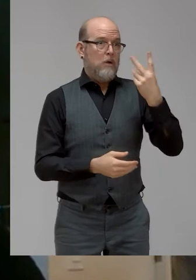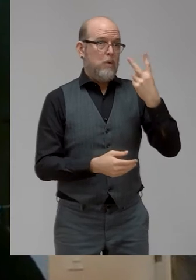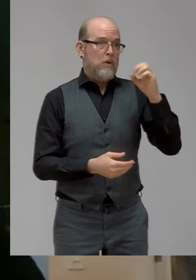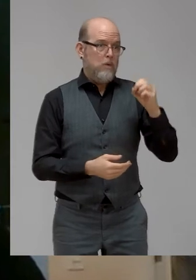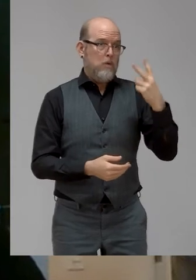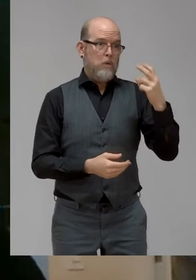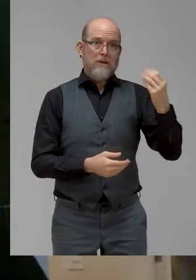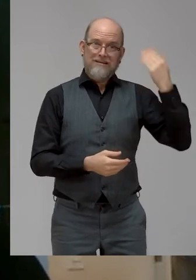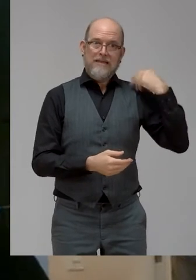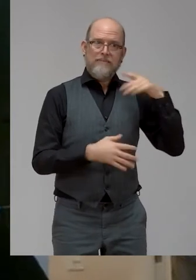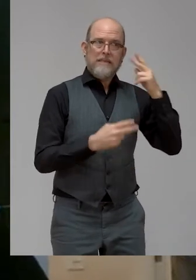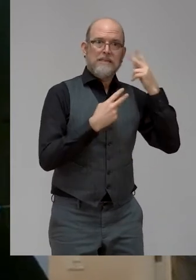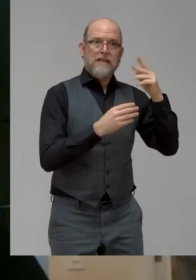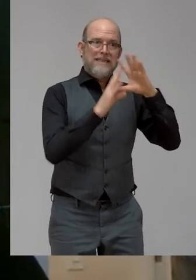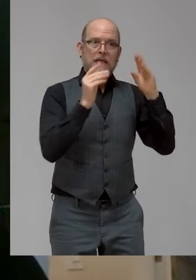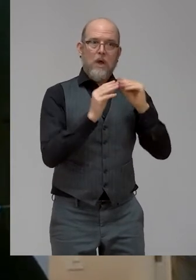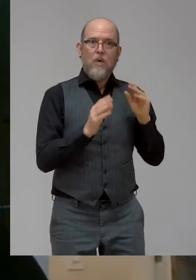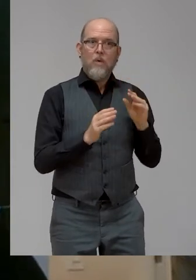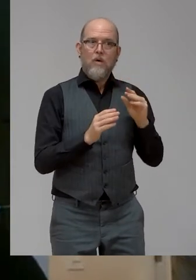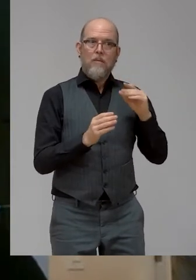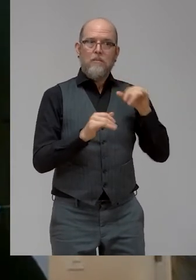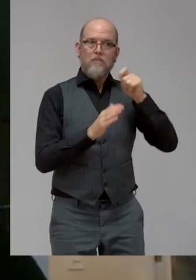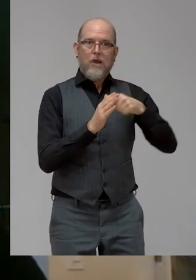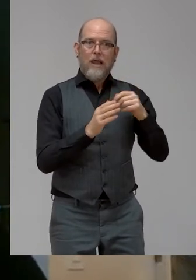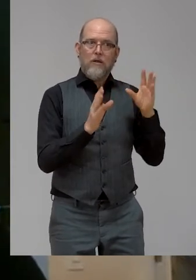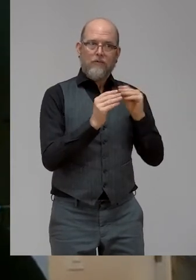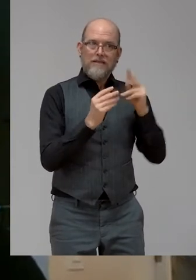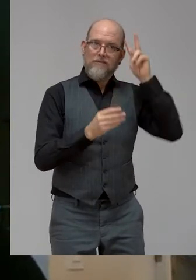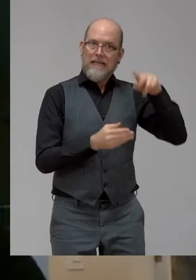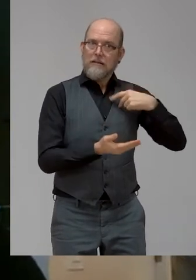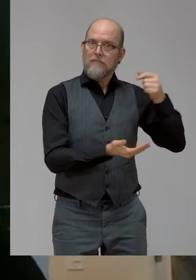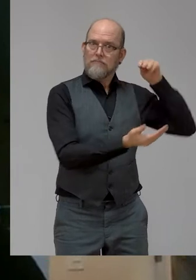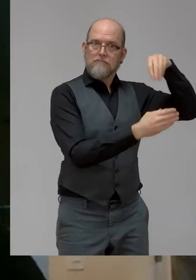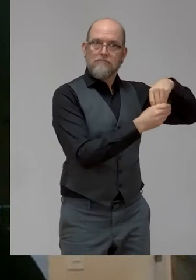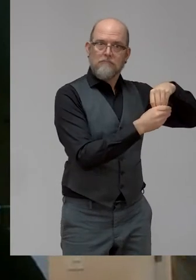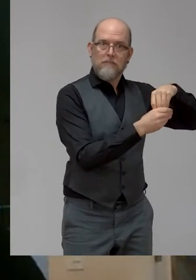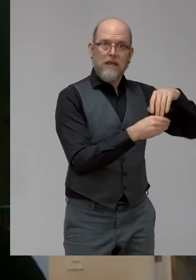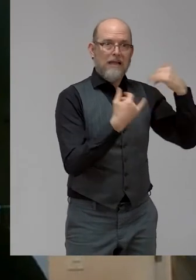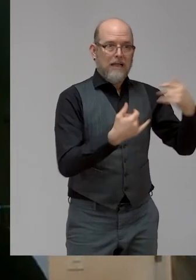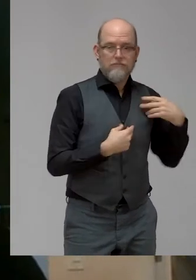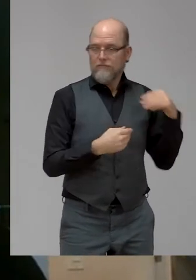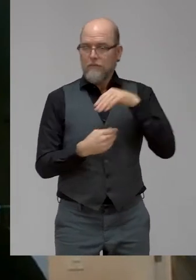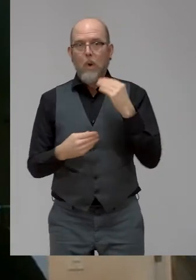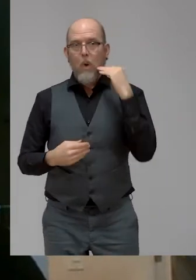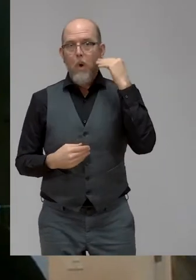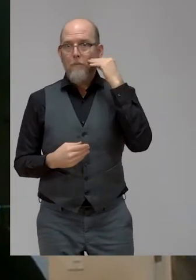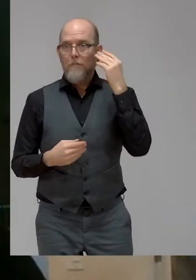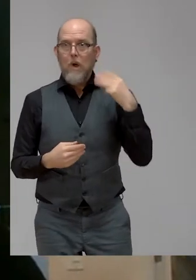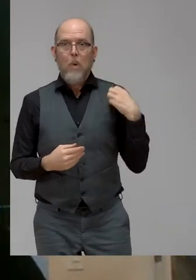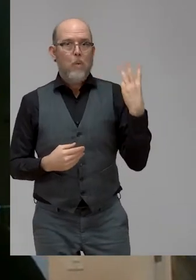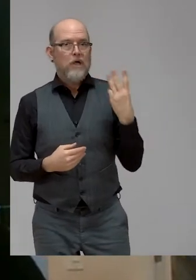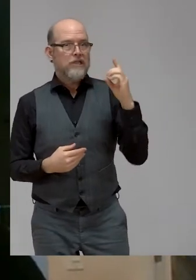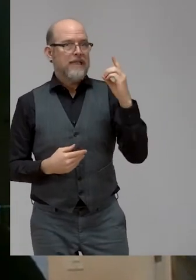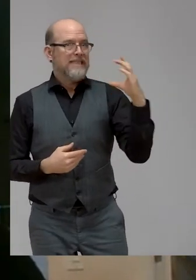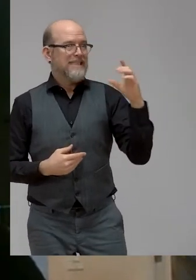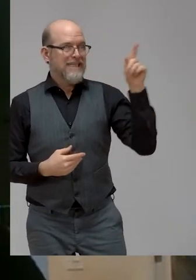of Vienna. This year I'm working from my home in Washington DC. And while I wish I were with